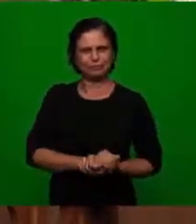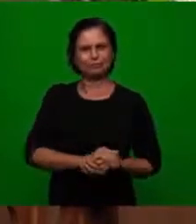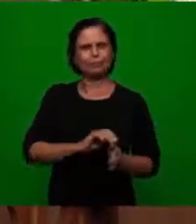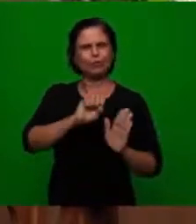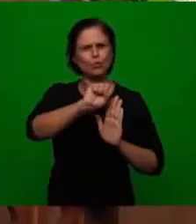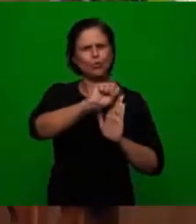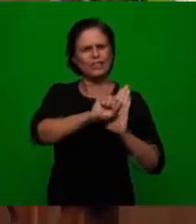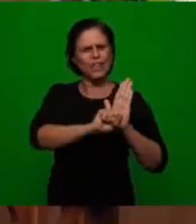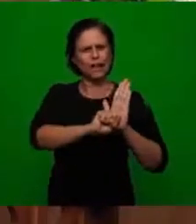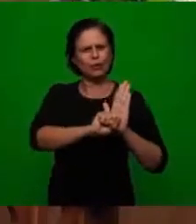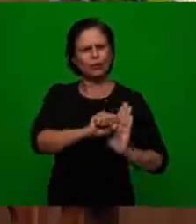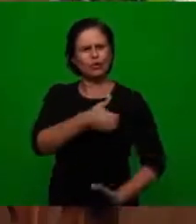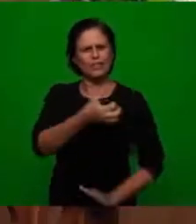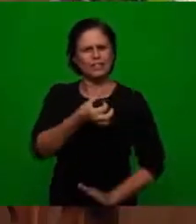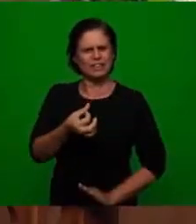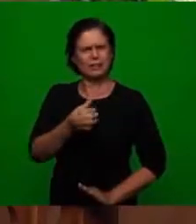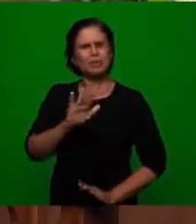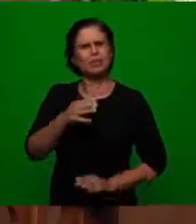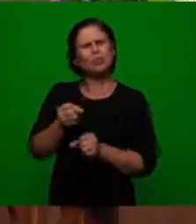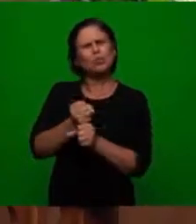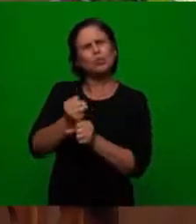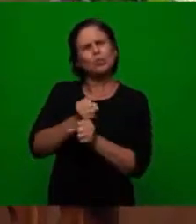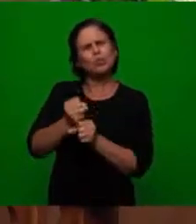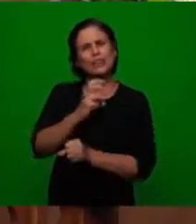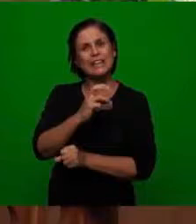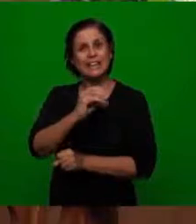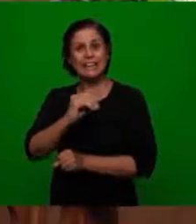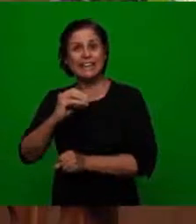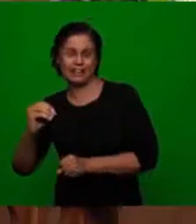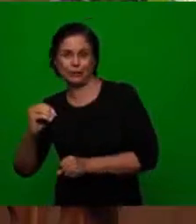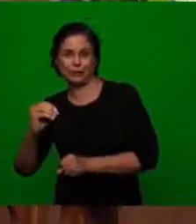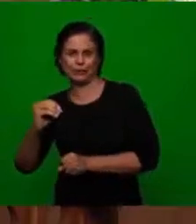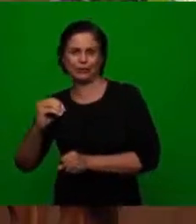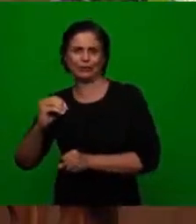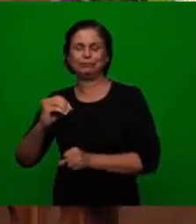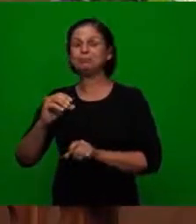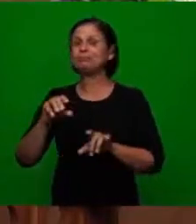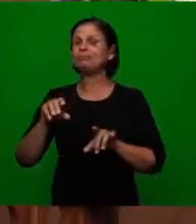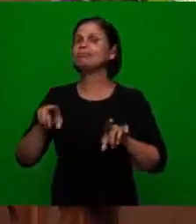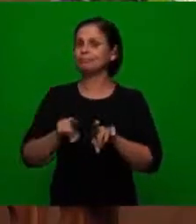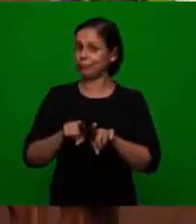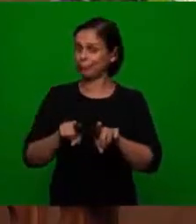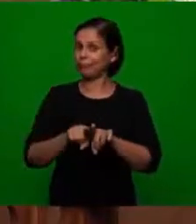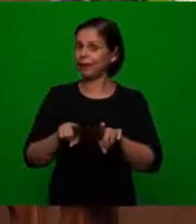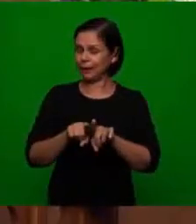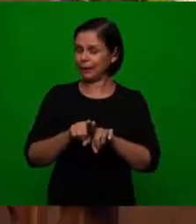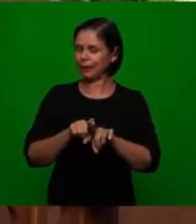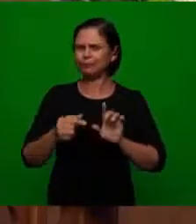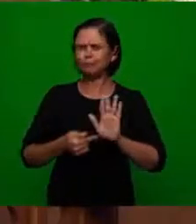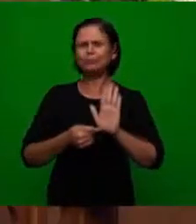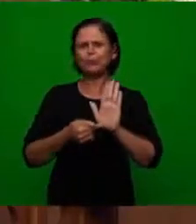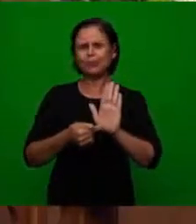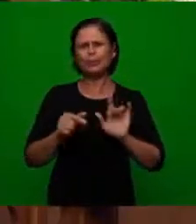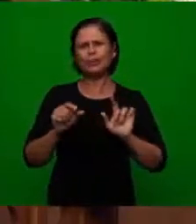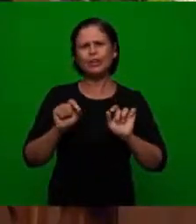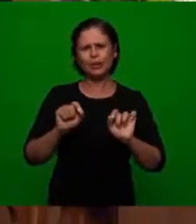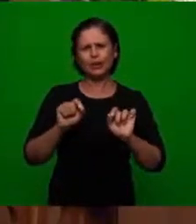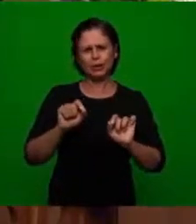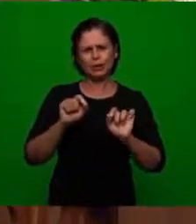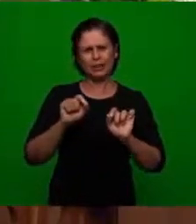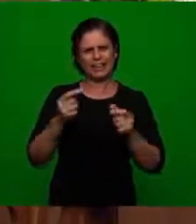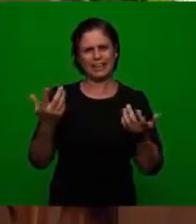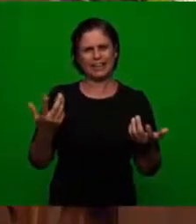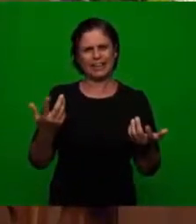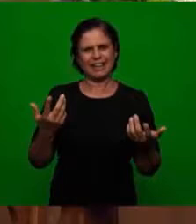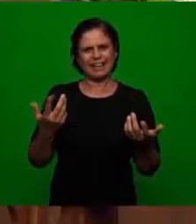as celebrated the 500 years. And at the same time, we want to show to the